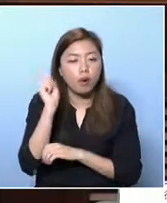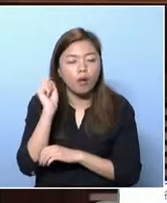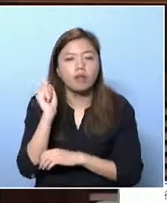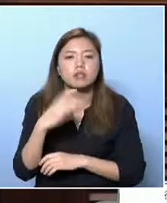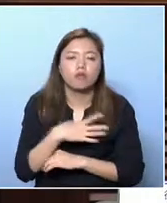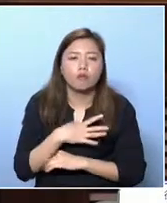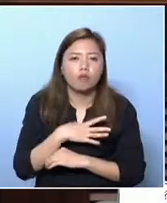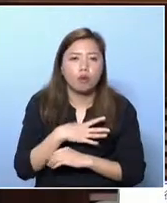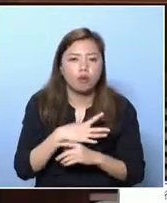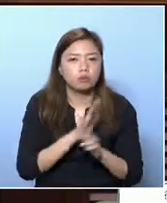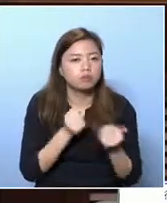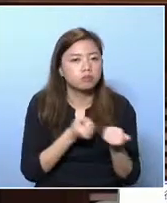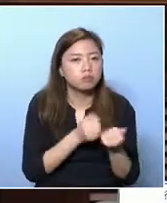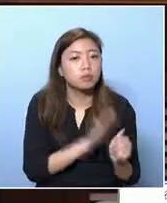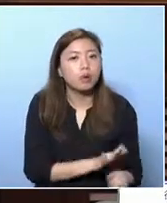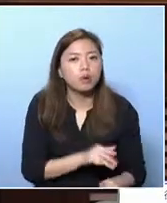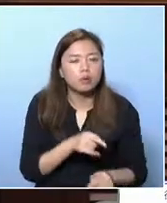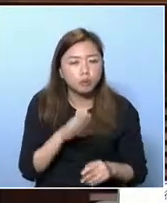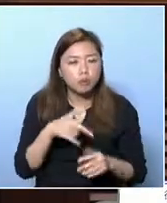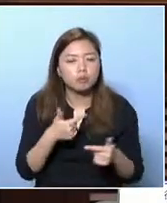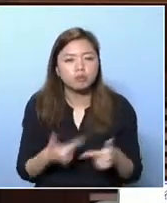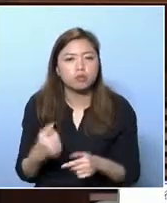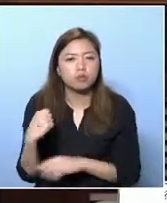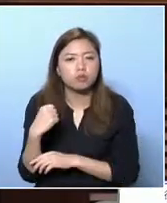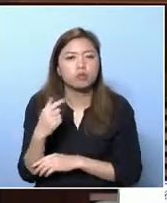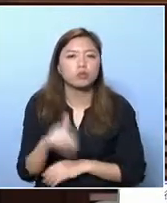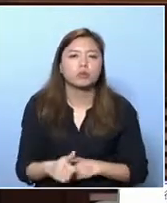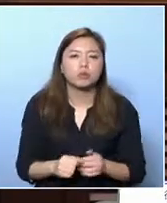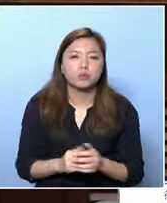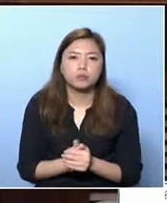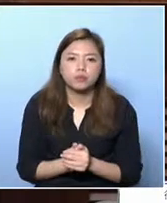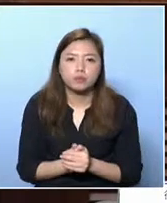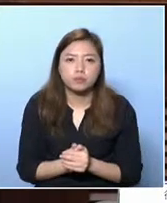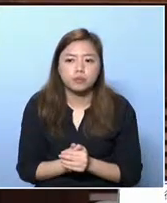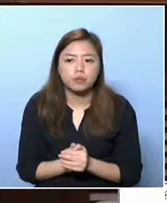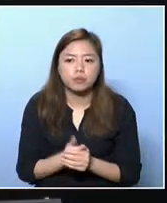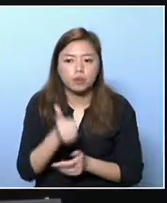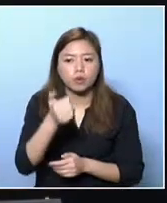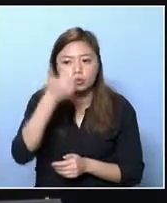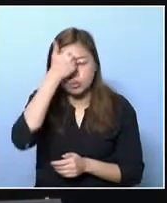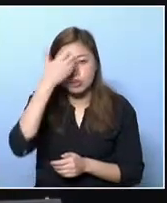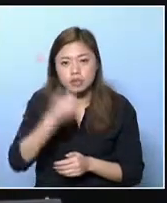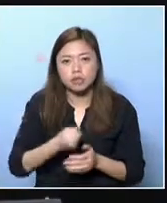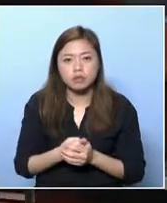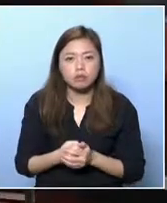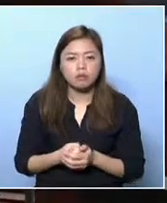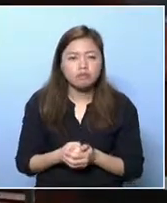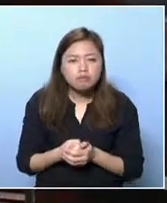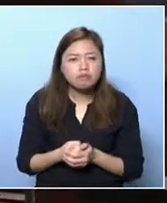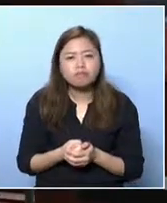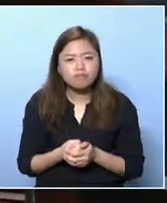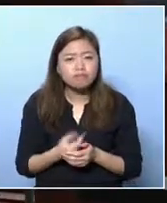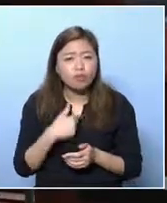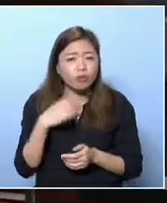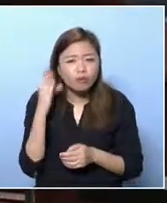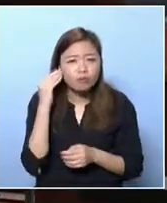into the welfare of children, etc. We would continue to strive for improvements.